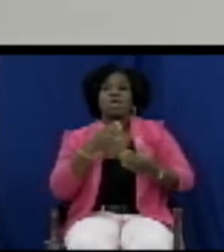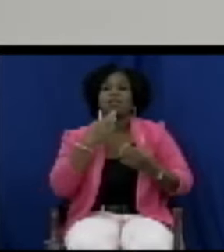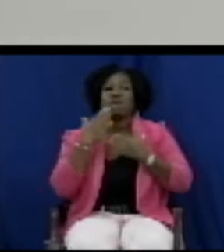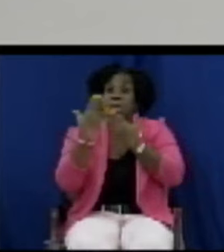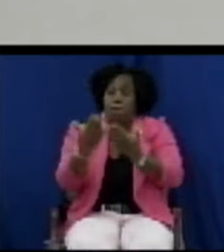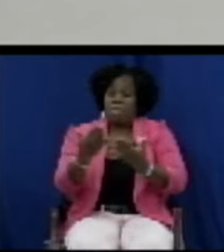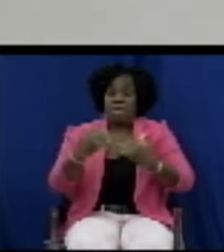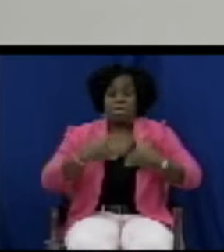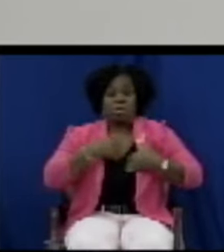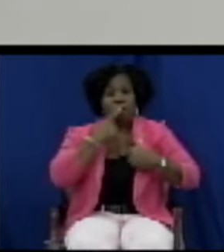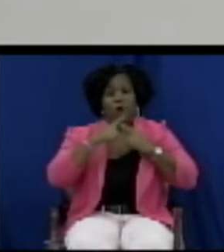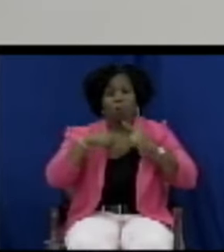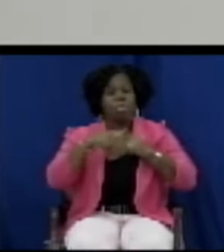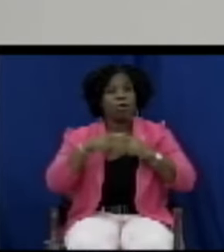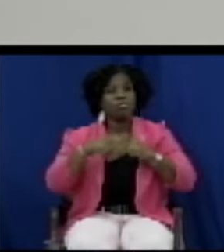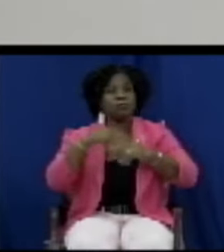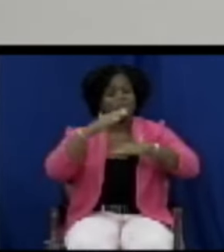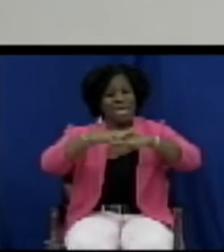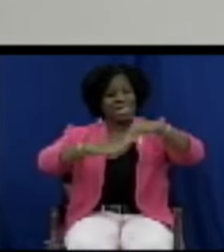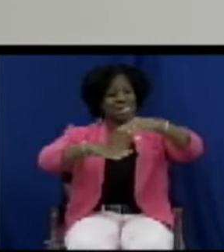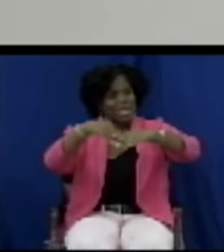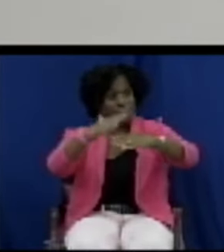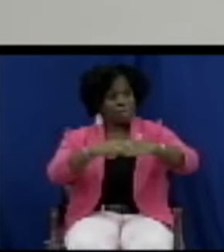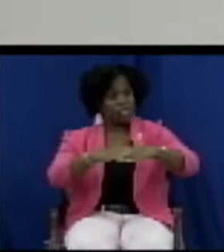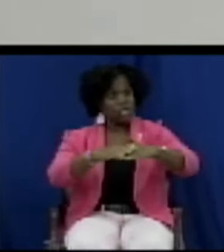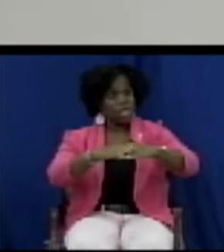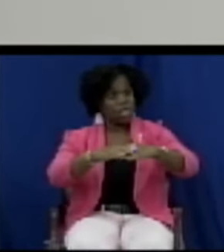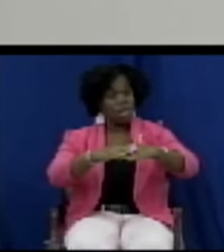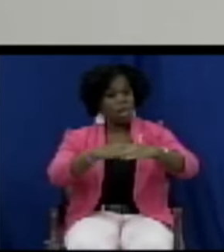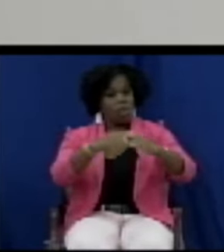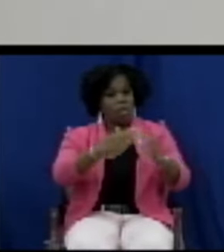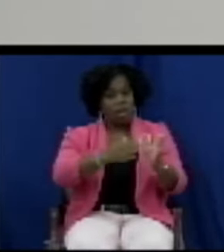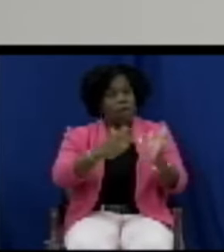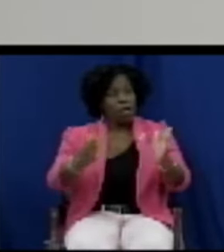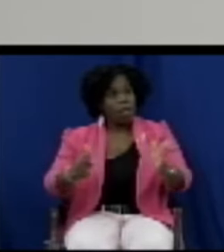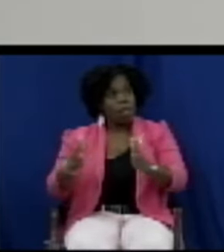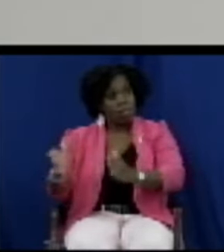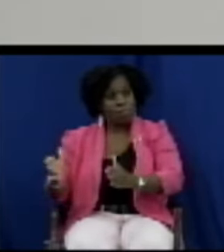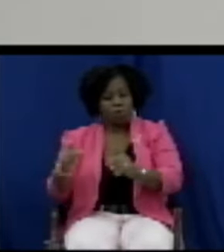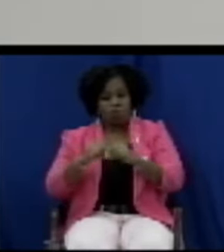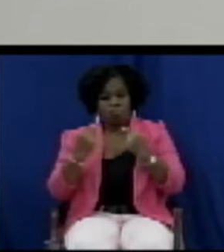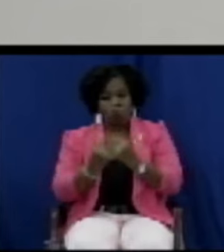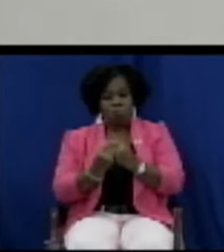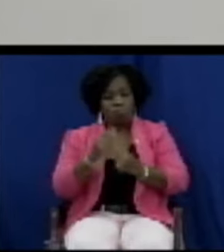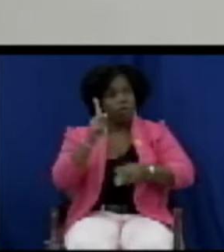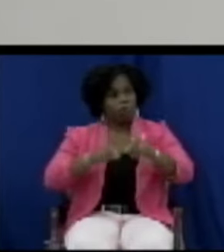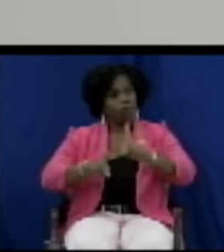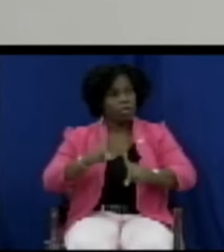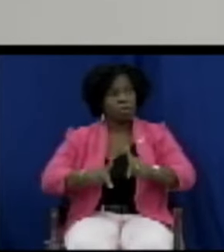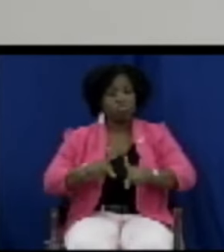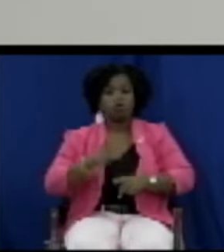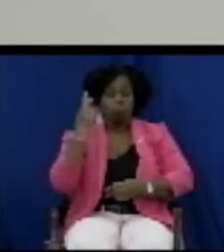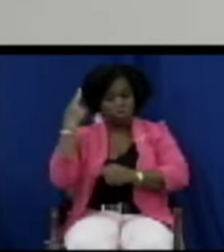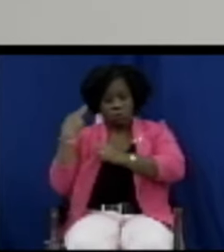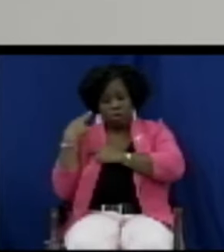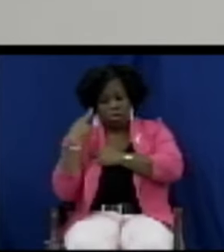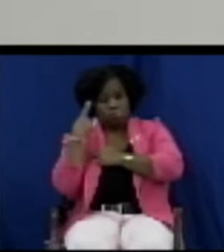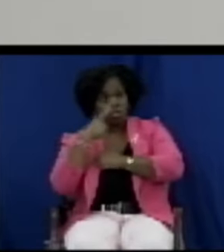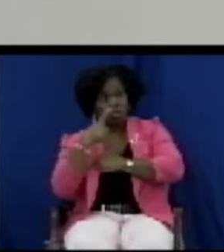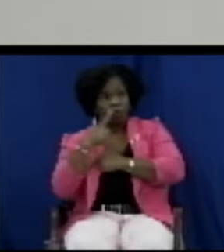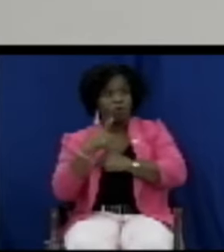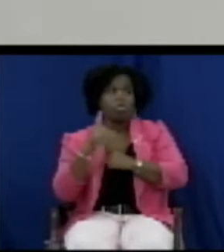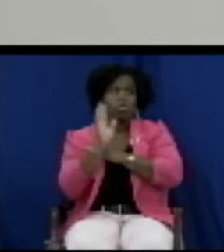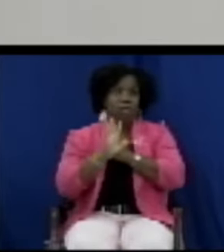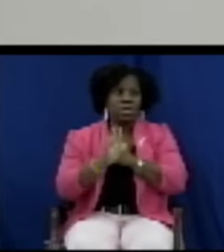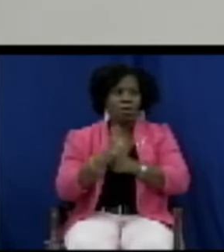which of course could act as almost acquies like court as well because it actually gives